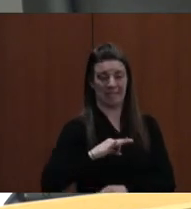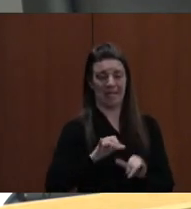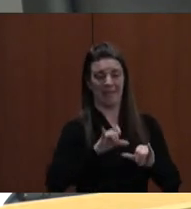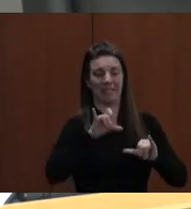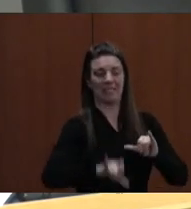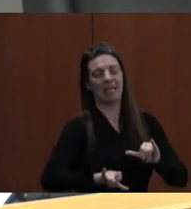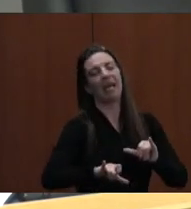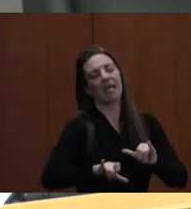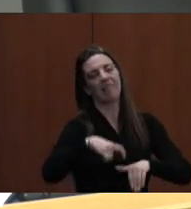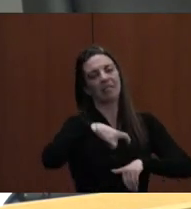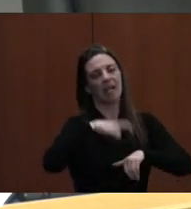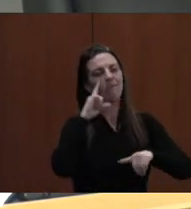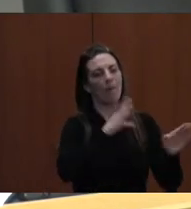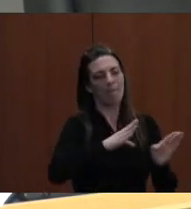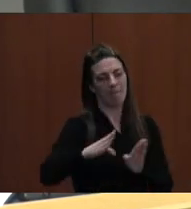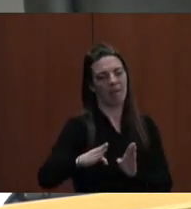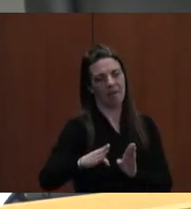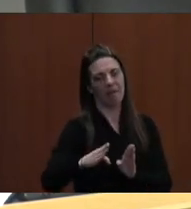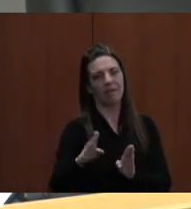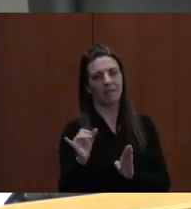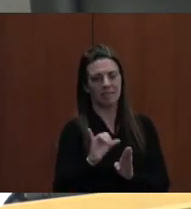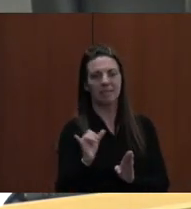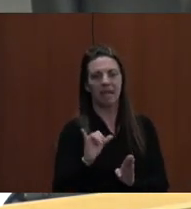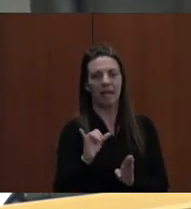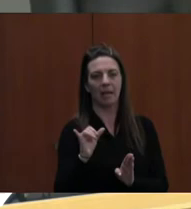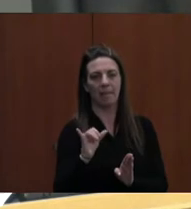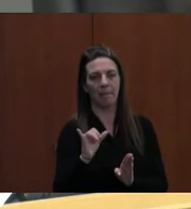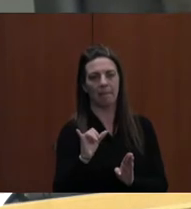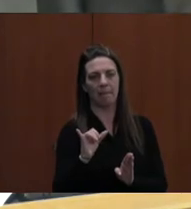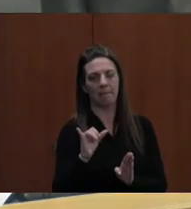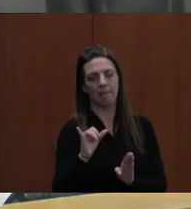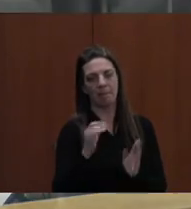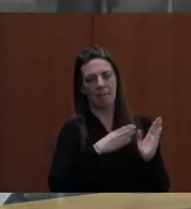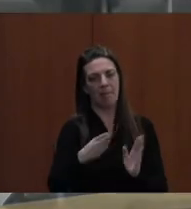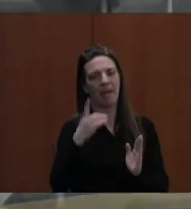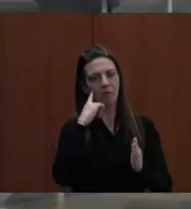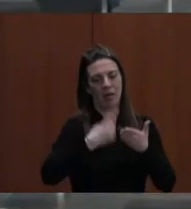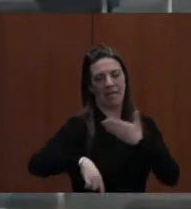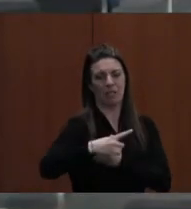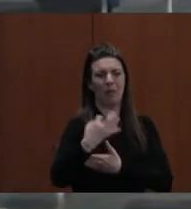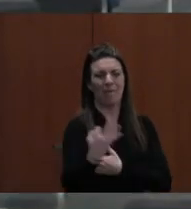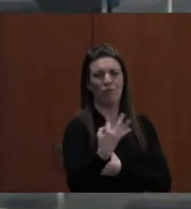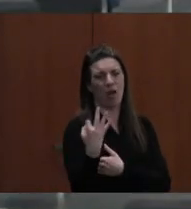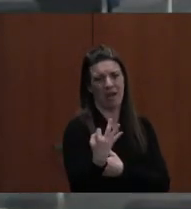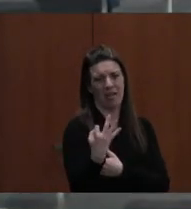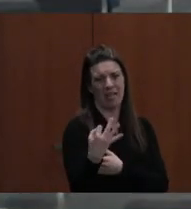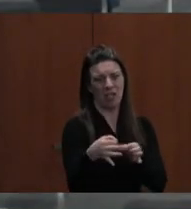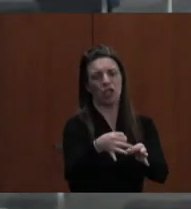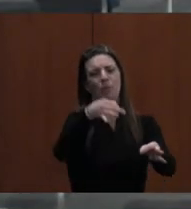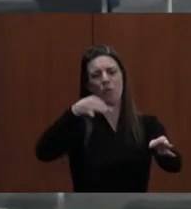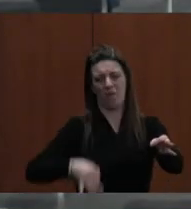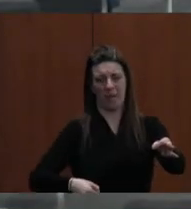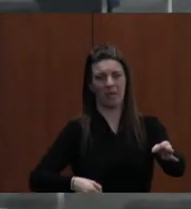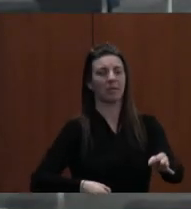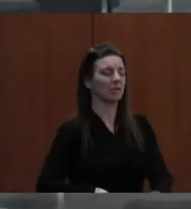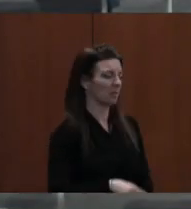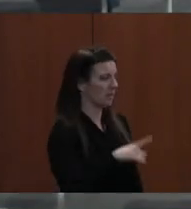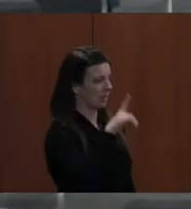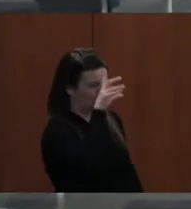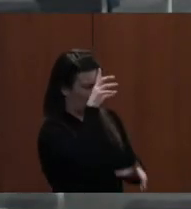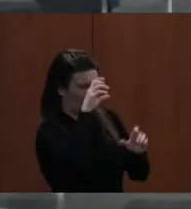SAME AS IT WOULD BE FOR, WOULD HAVE BEEN FOR NEXT FRIDAY. THANK YOU, DR. MICHAEL IS OUR MOTION. PRESIDENT WILLIAMS, I MOVE TO